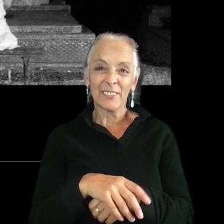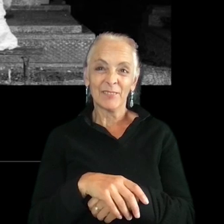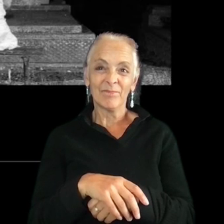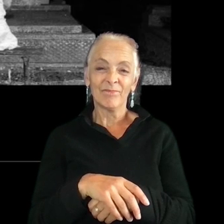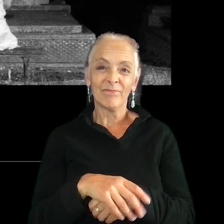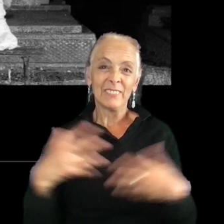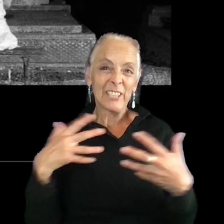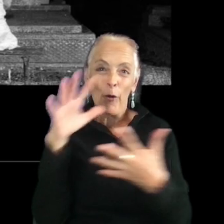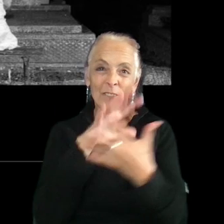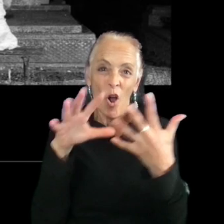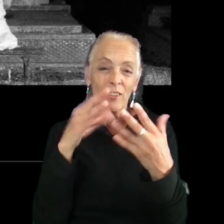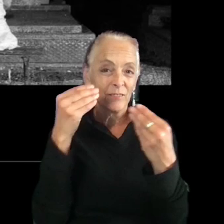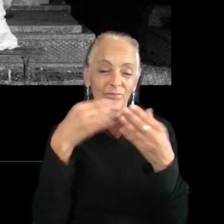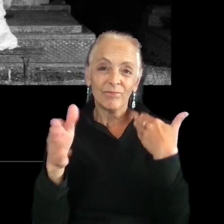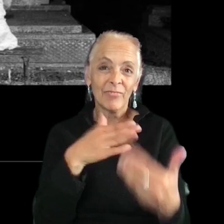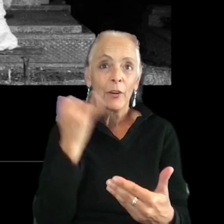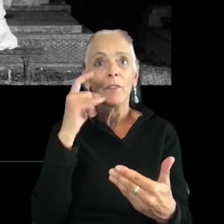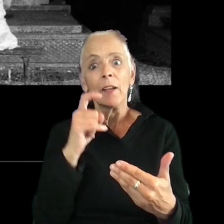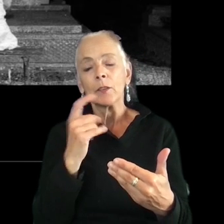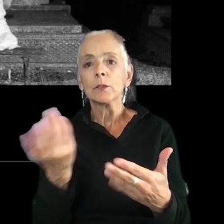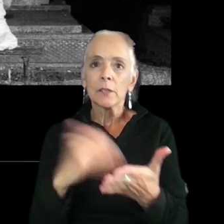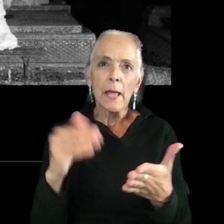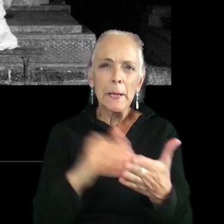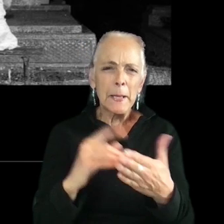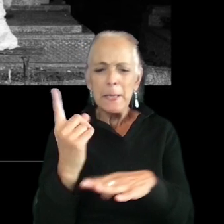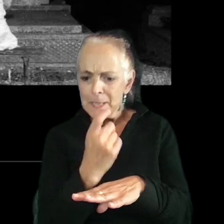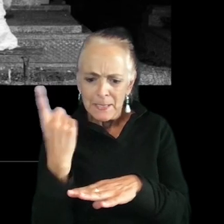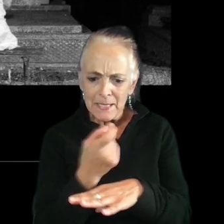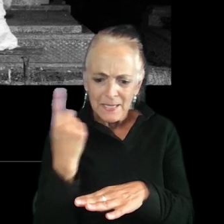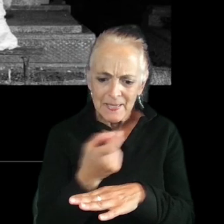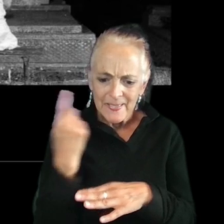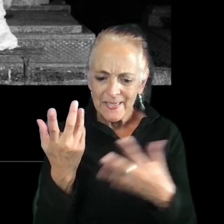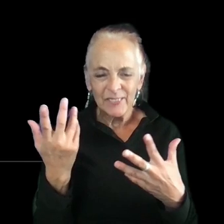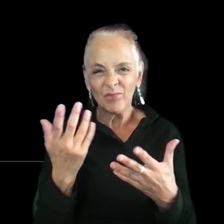Probably not, because if I have to keep walking around in it, it'll eventually lose its luster anyway.